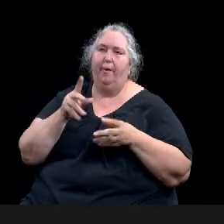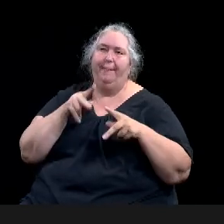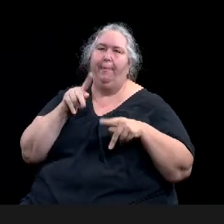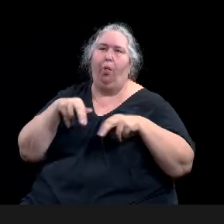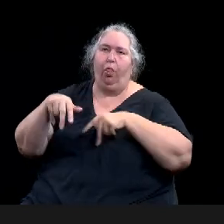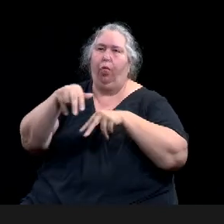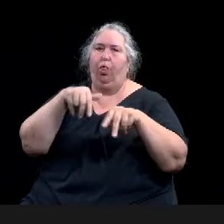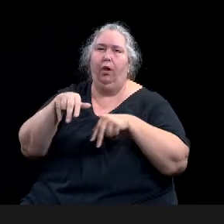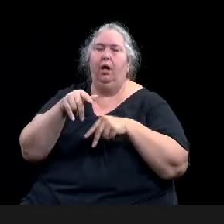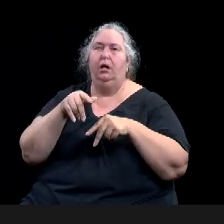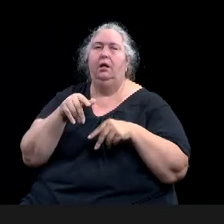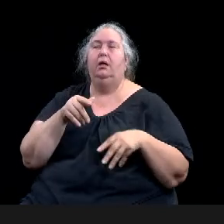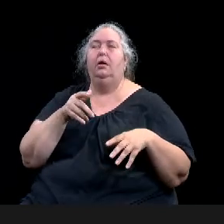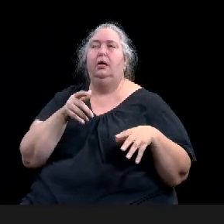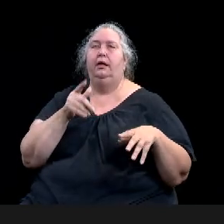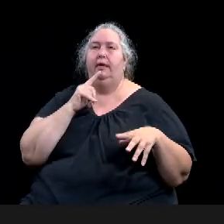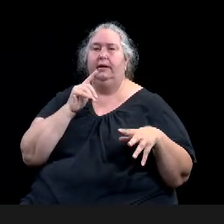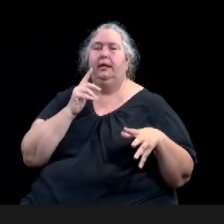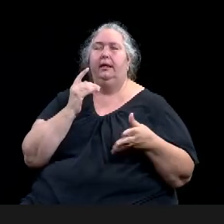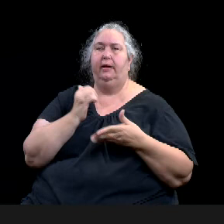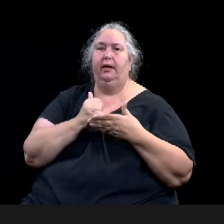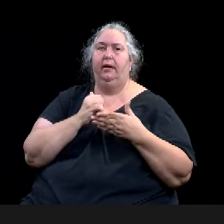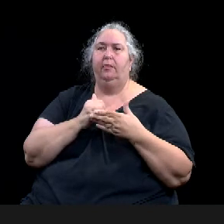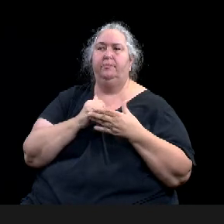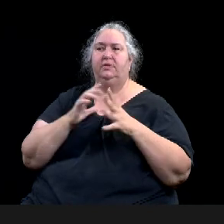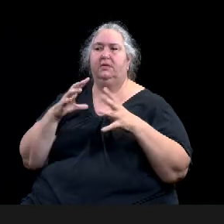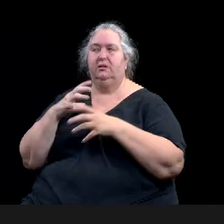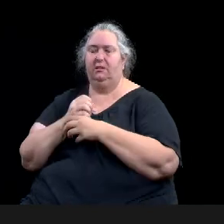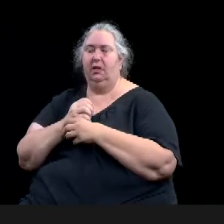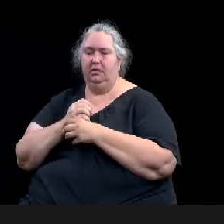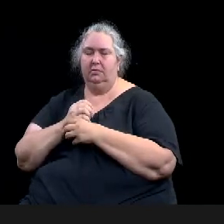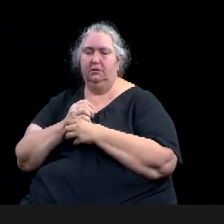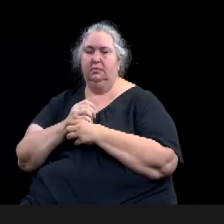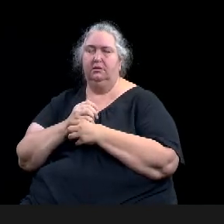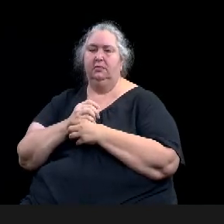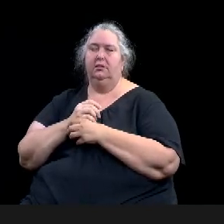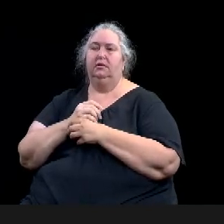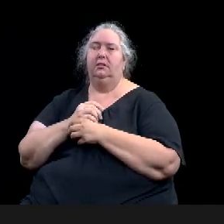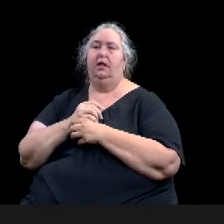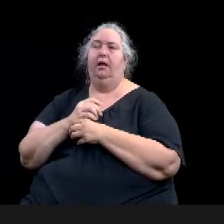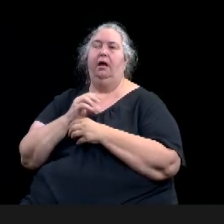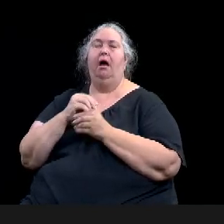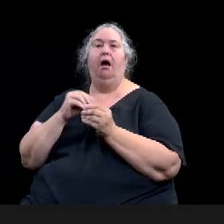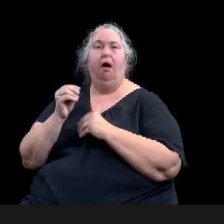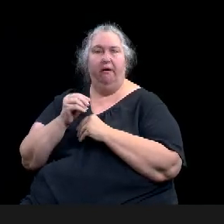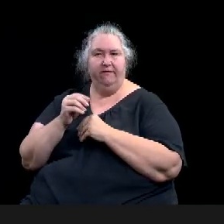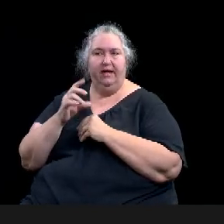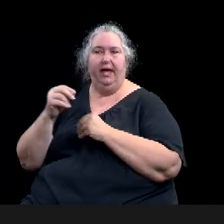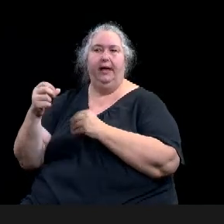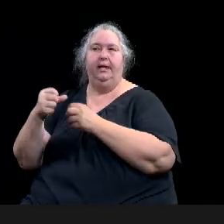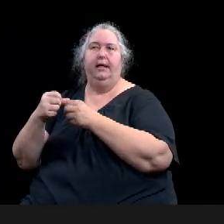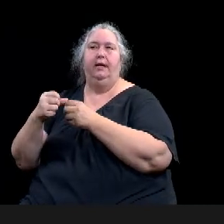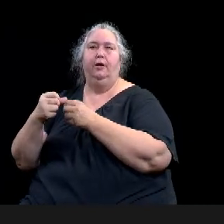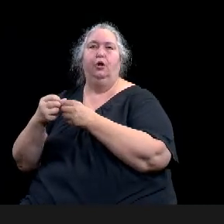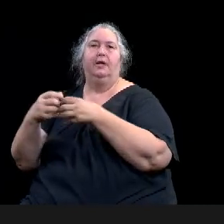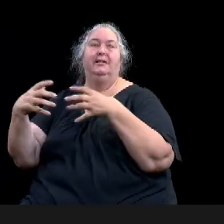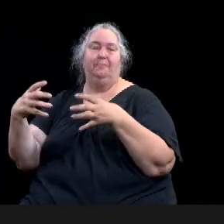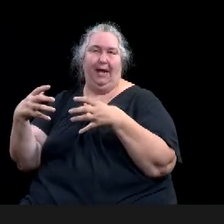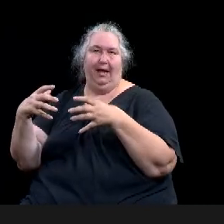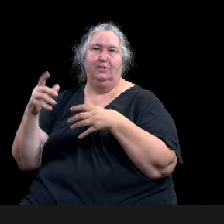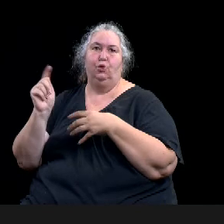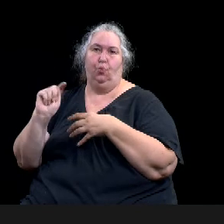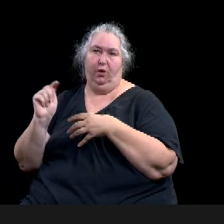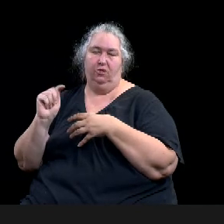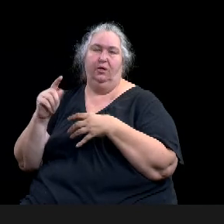is, is taken over a larger area for collections and storage that is adjacent and immediately, uh,